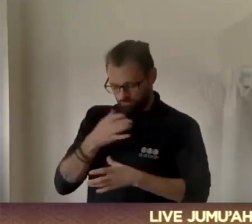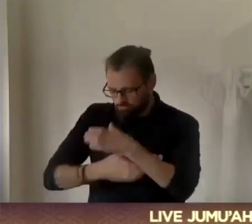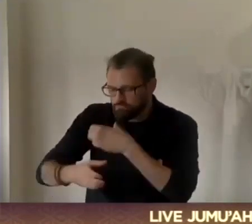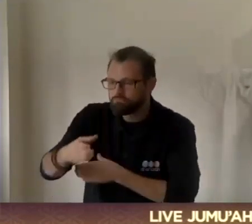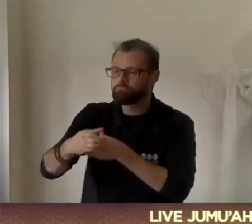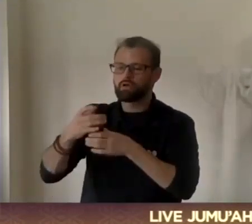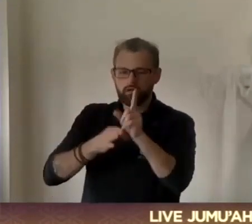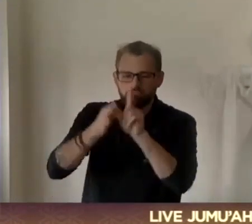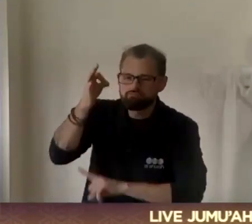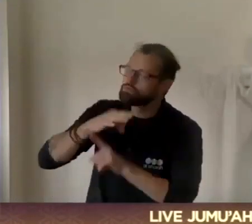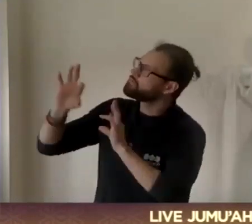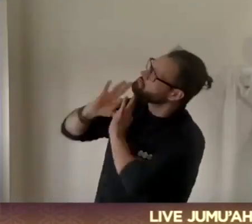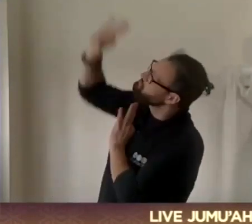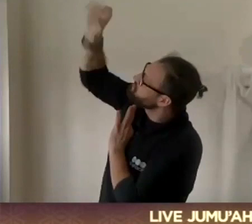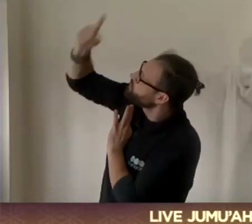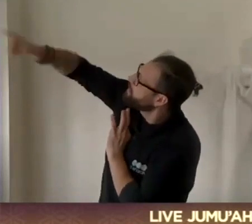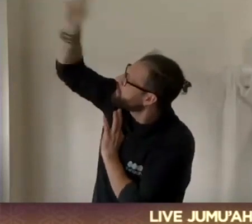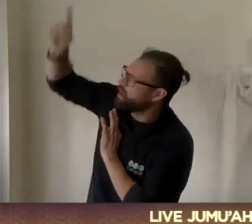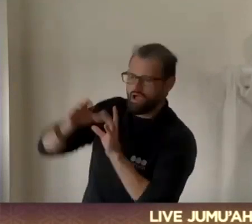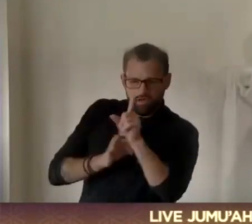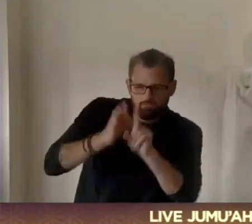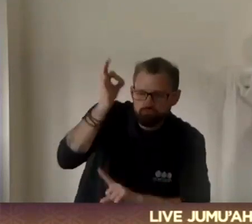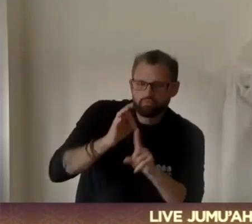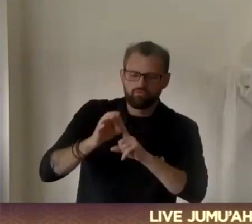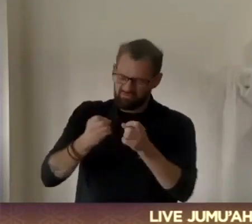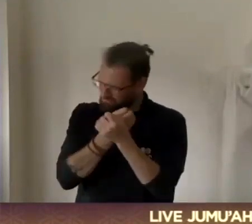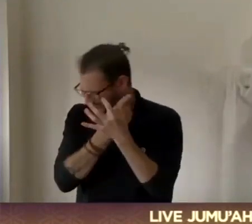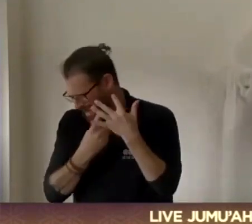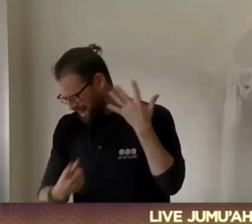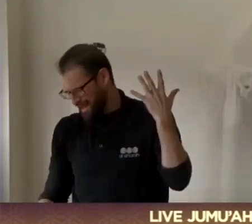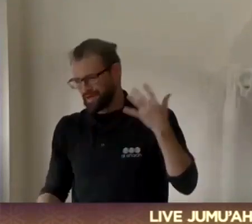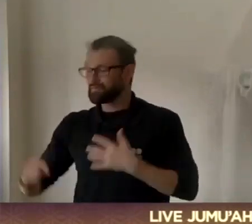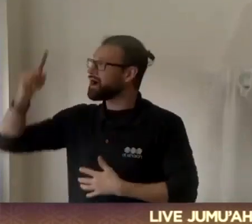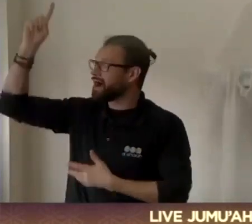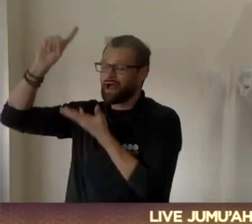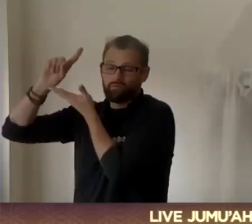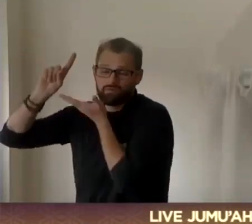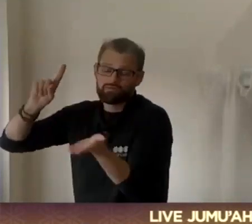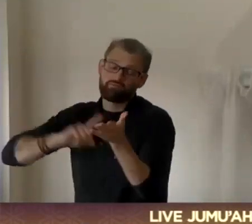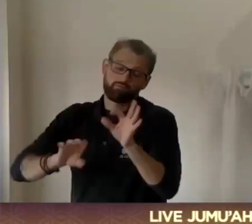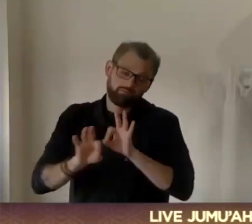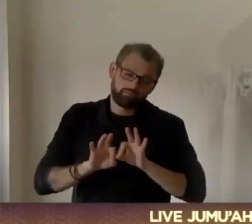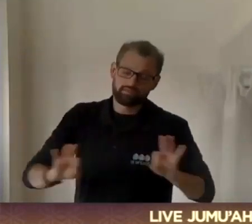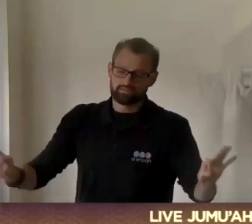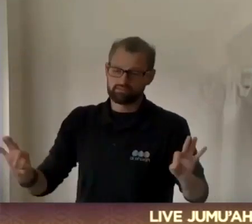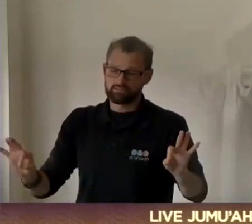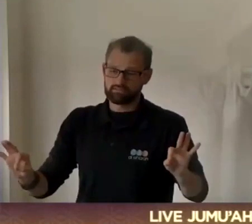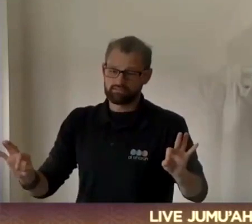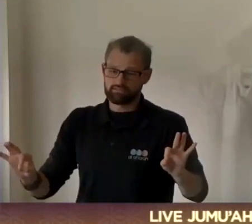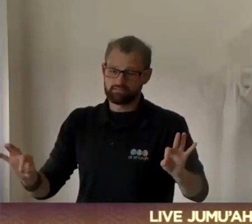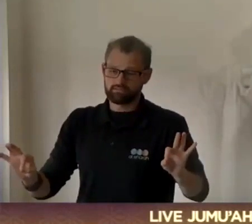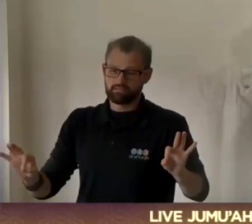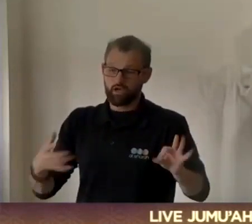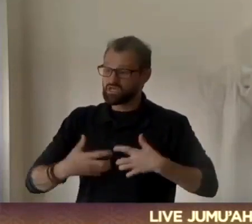connection with Allah improves. So many other things improve. That's amazing. Allah will grant you peace. You are meant to control